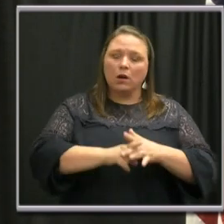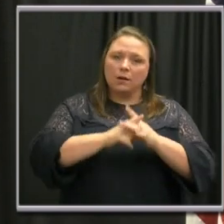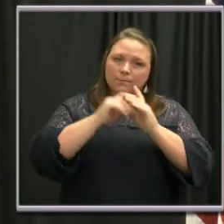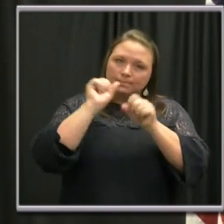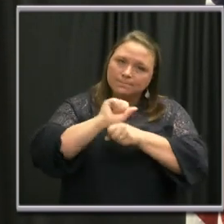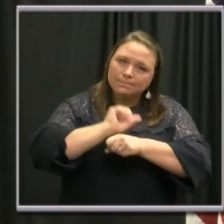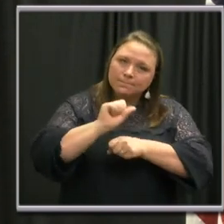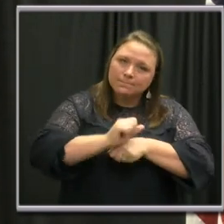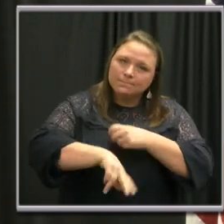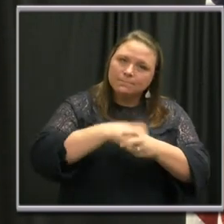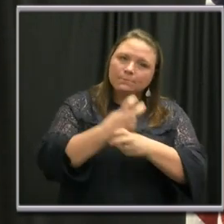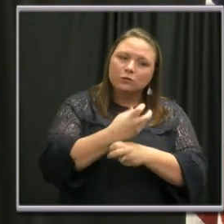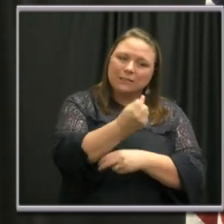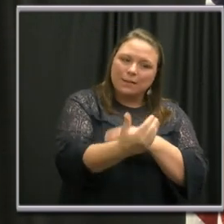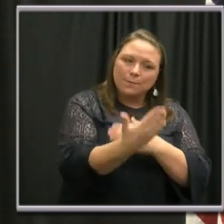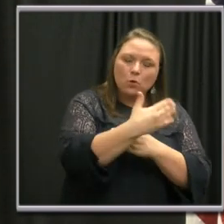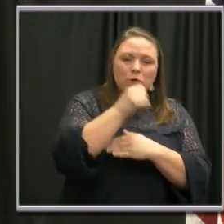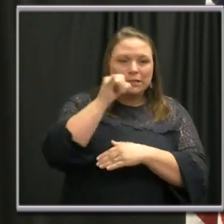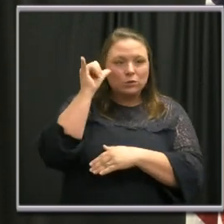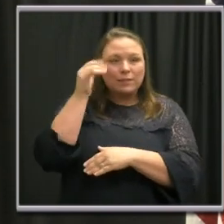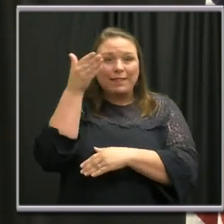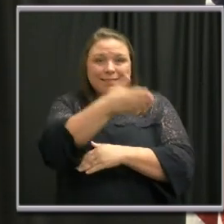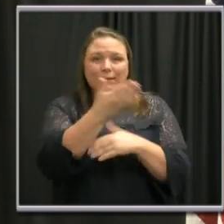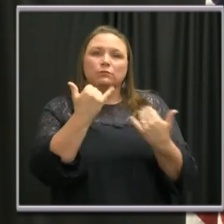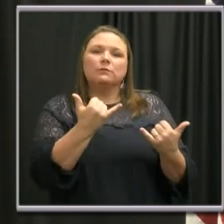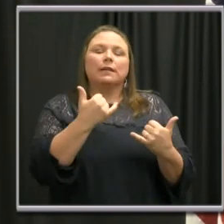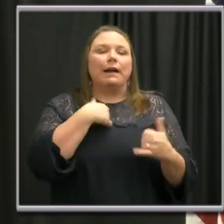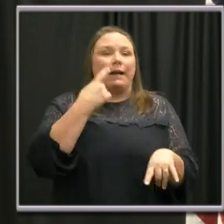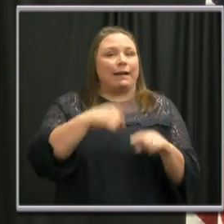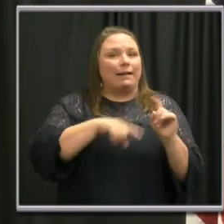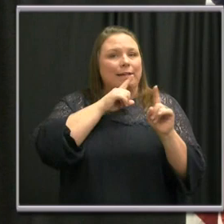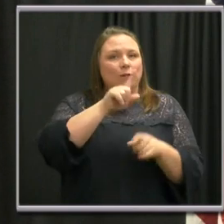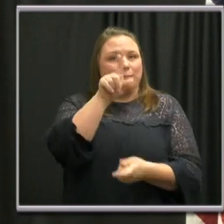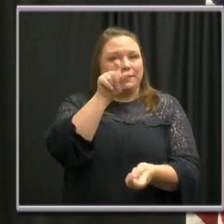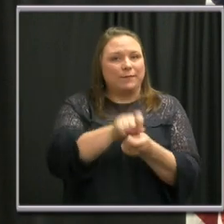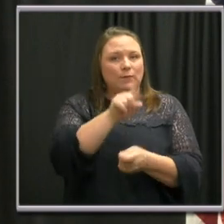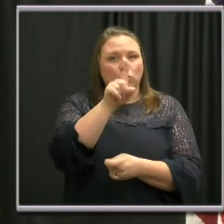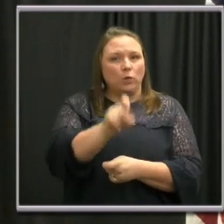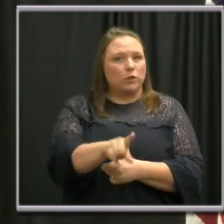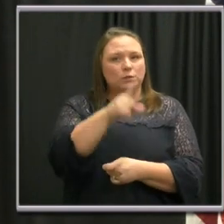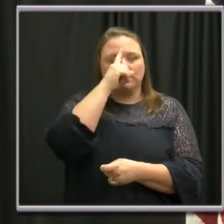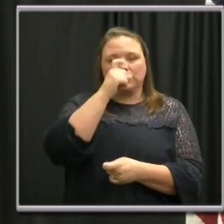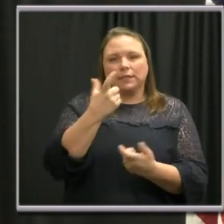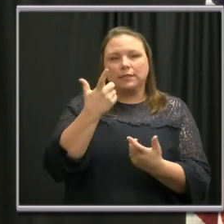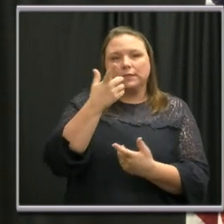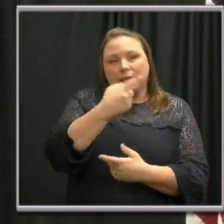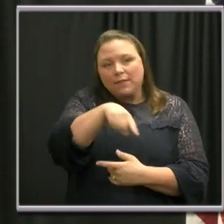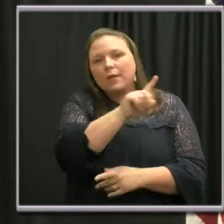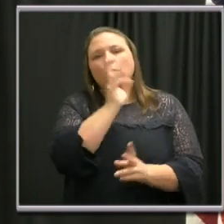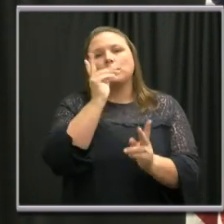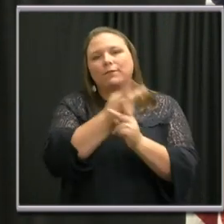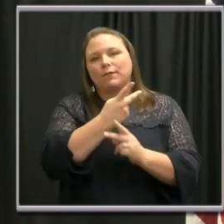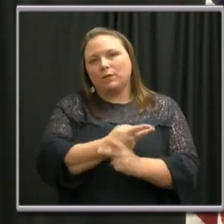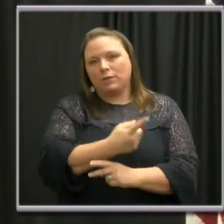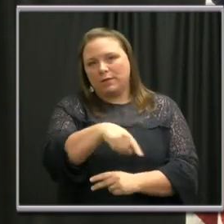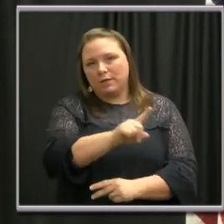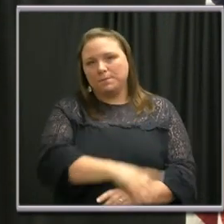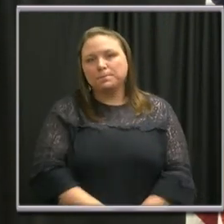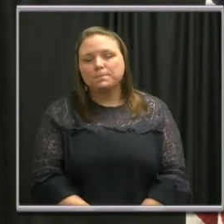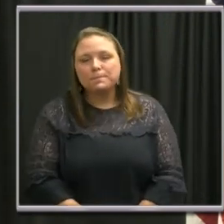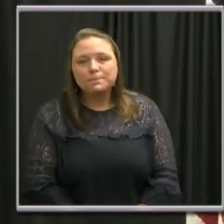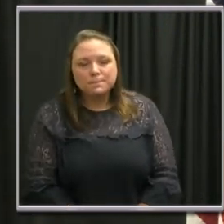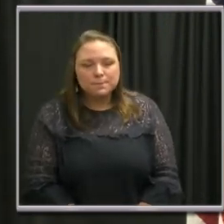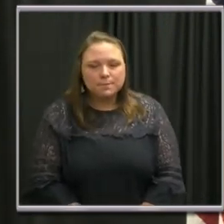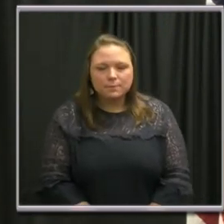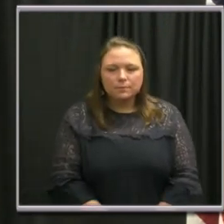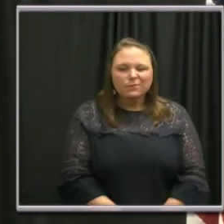morning and yesterday, and they're there today. So I can't answer any specific questions or protocols. I know that's something on their list of things to get through. So thank